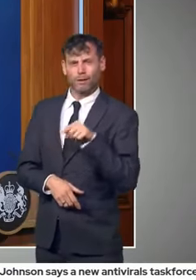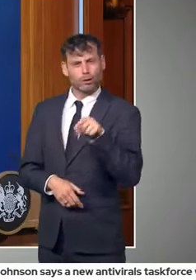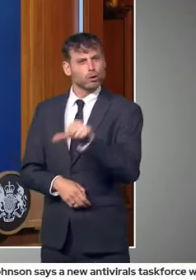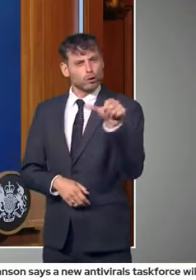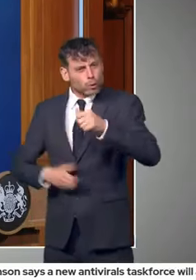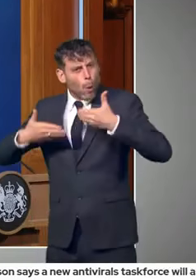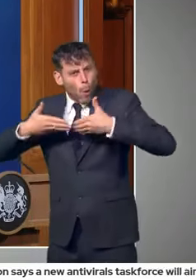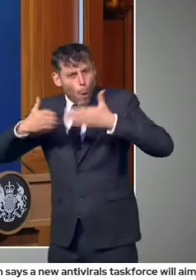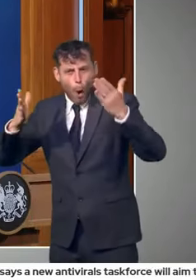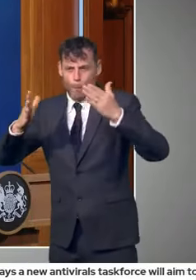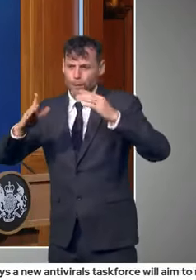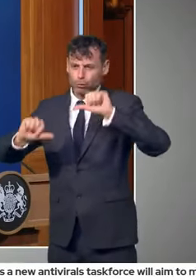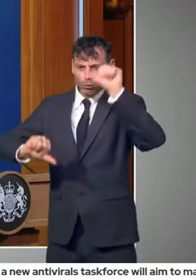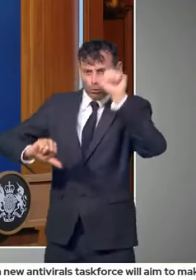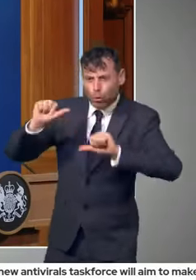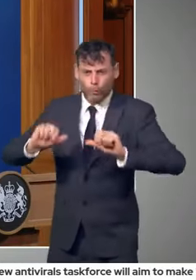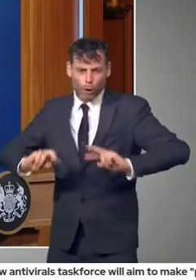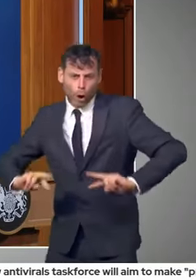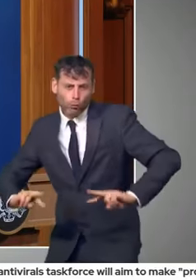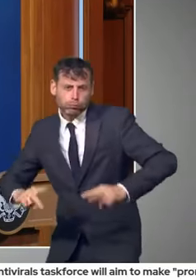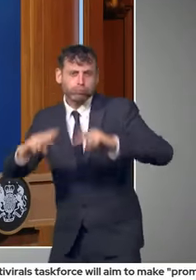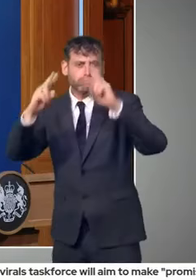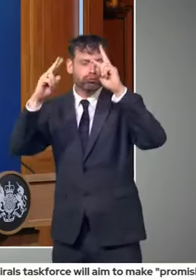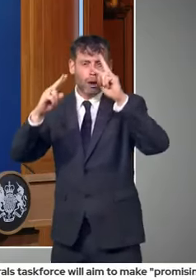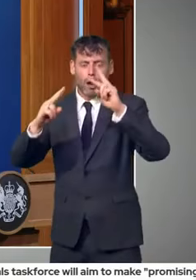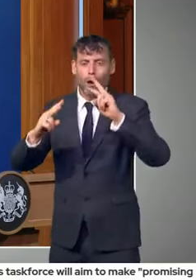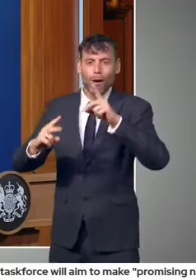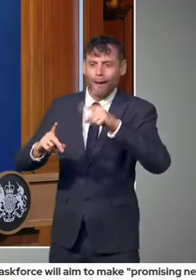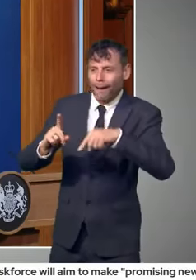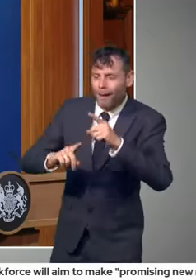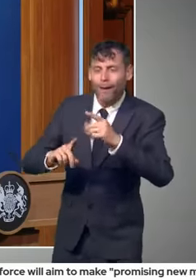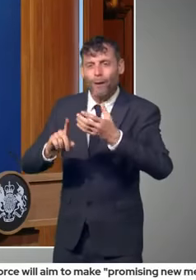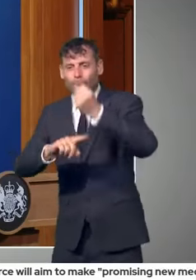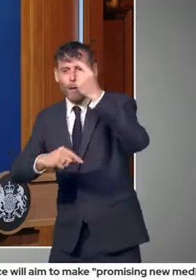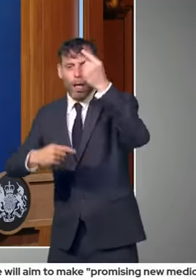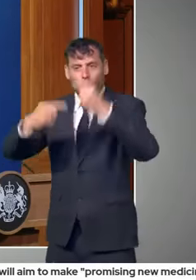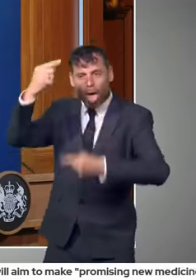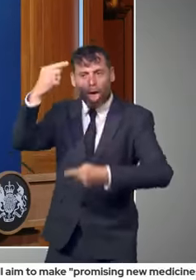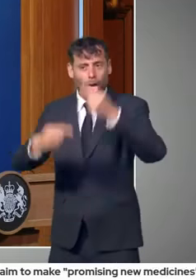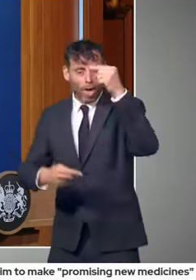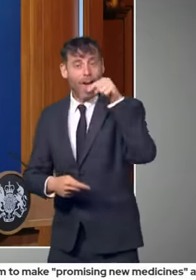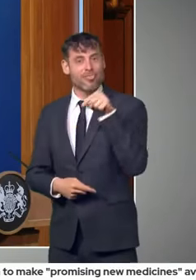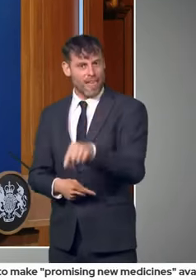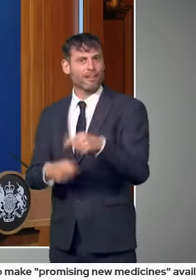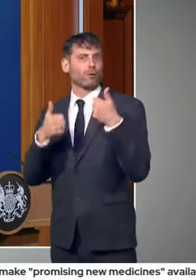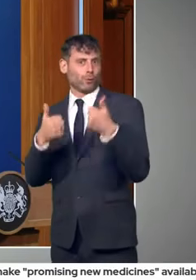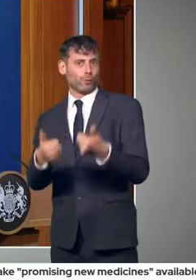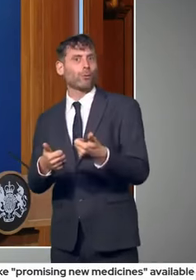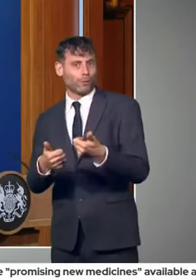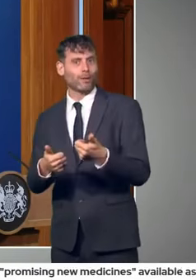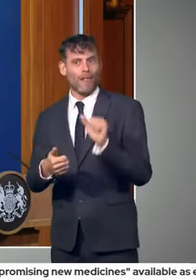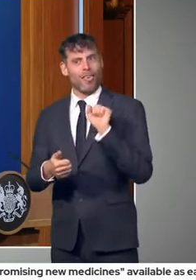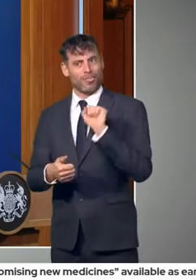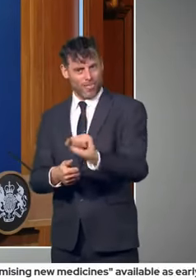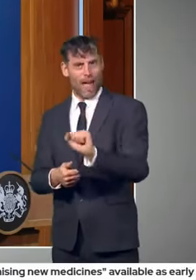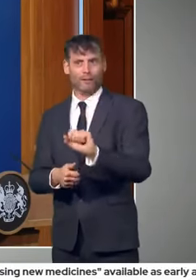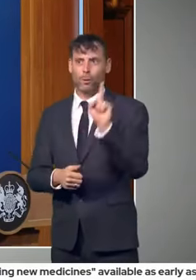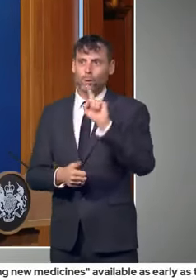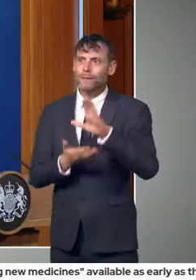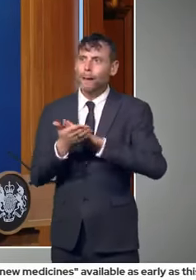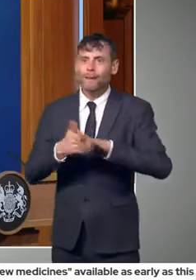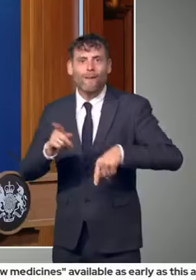gives to the fans up and down the country? think it defends against the basic principles of competition.